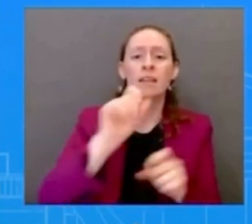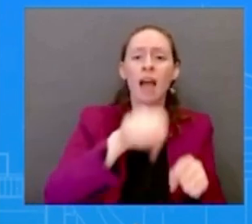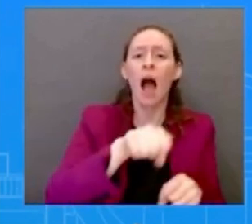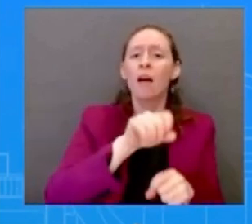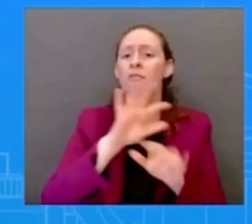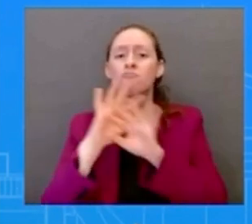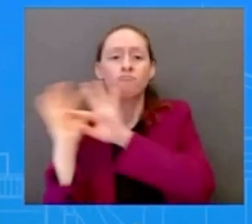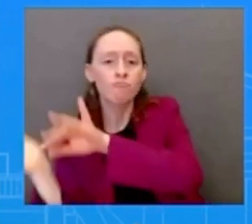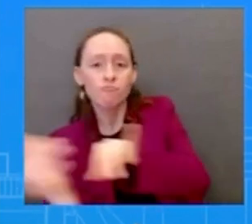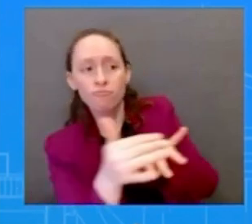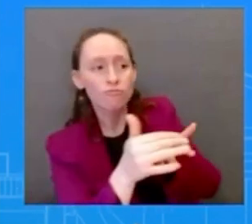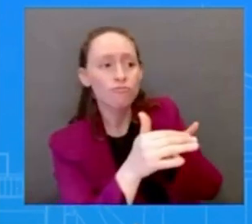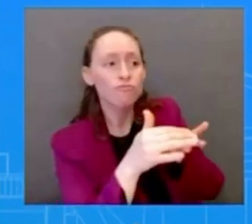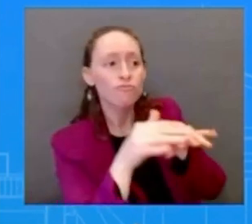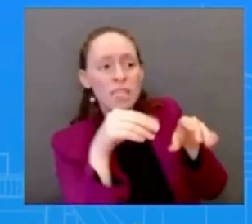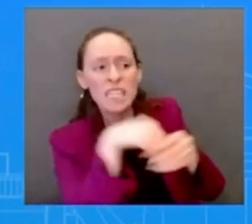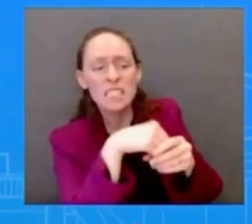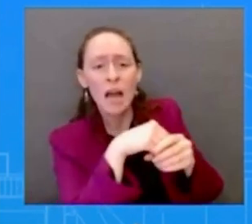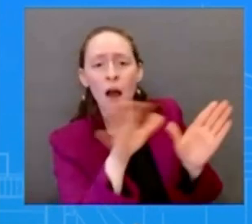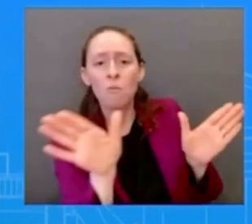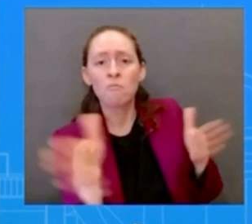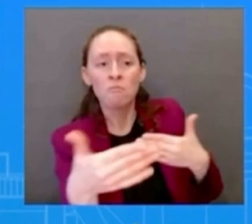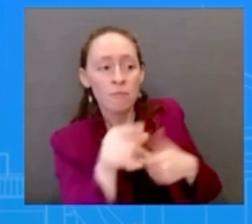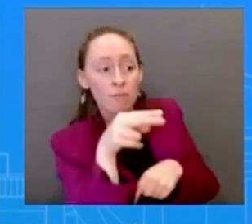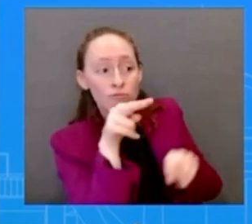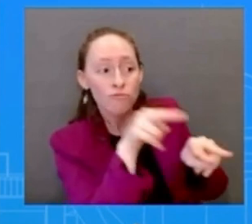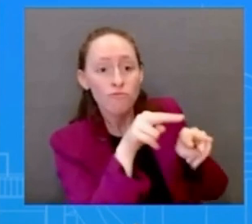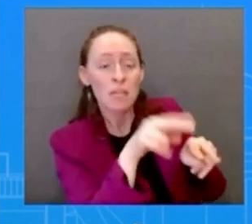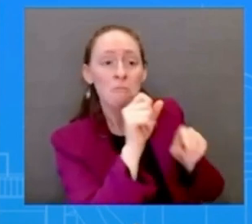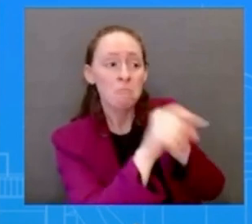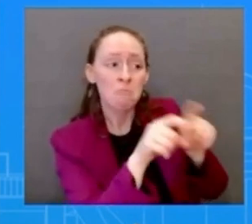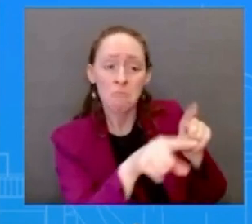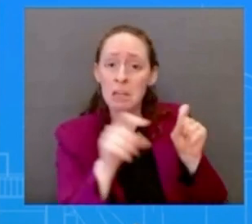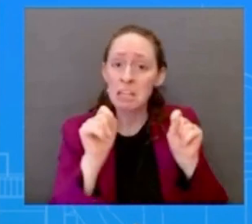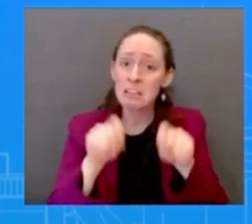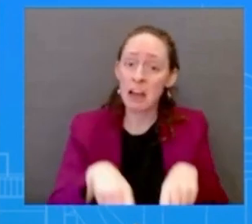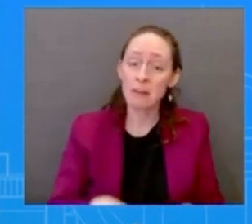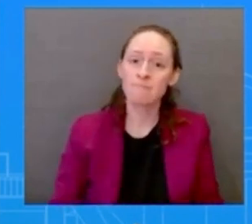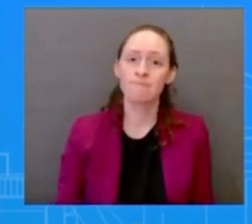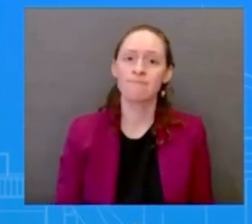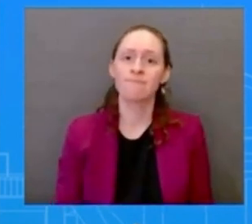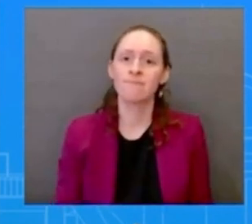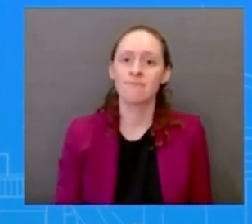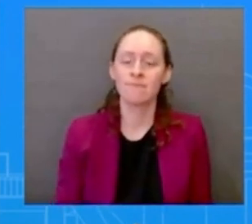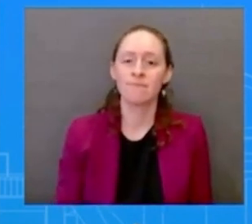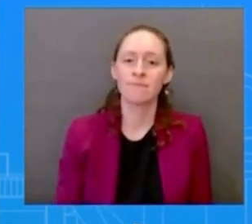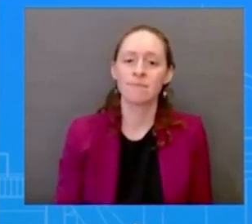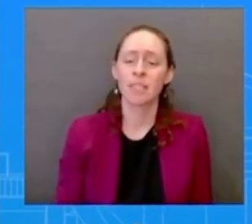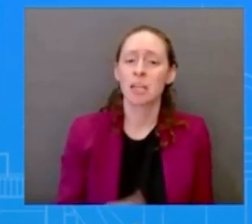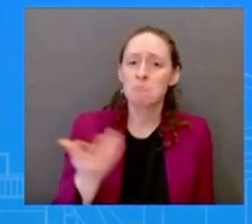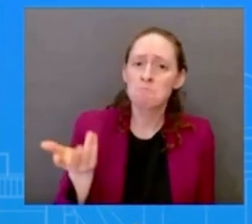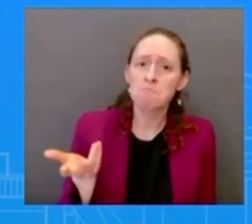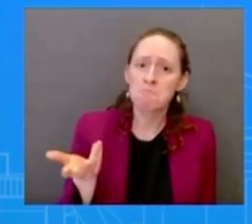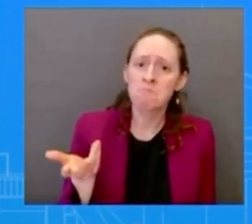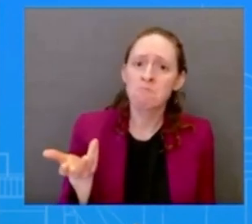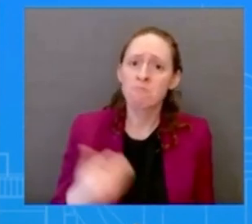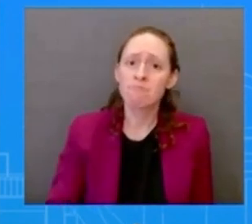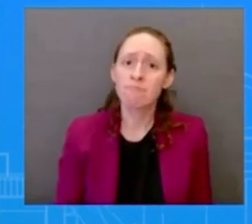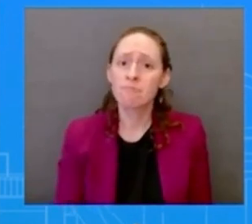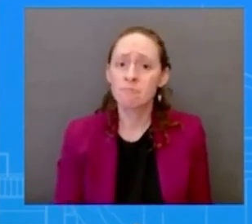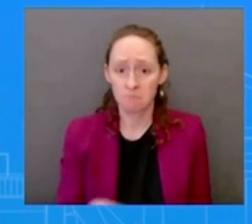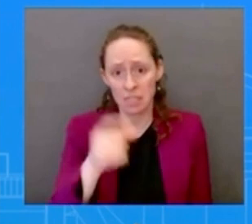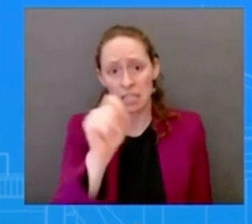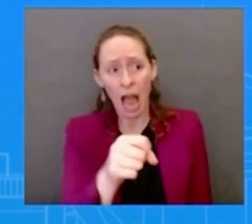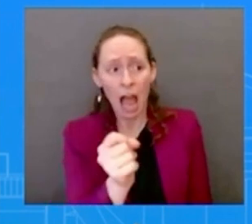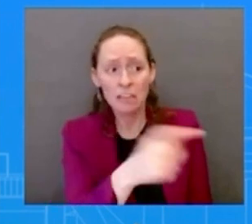head of state visits so that is an opportunity to be able to pose a question to the president or uh or the head of state